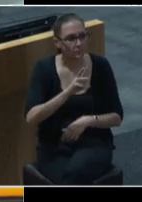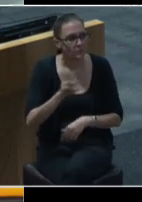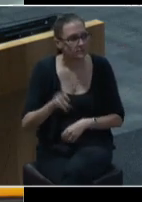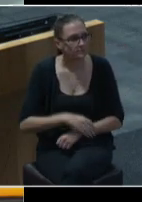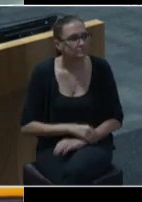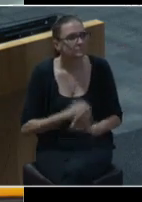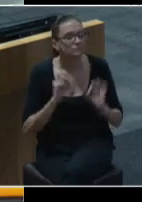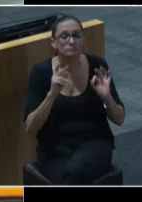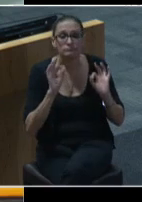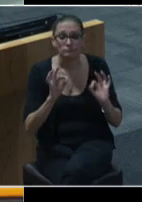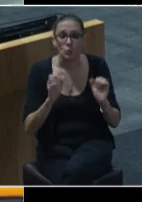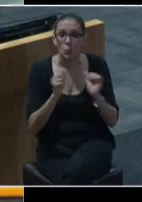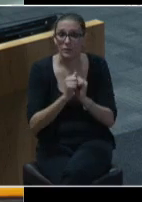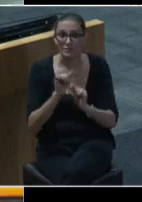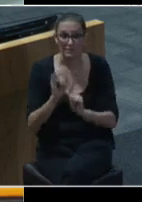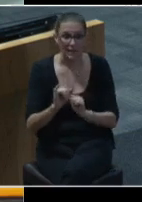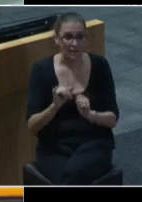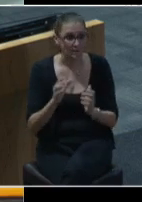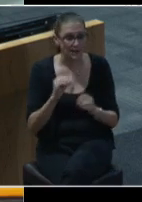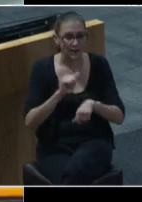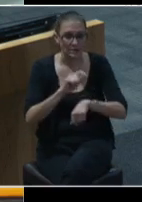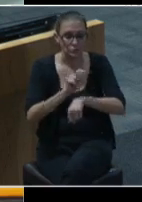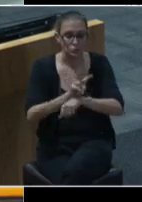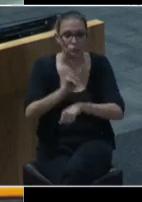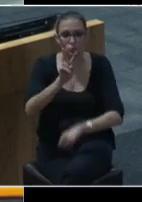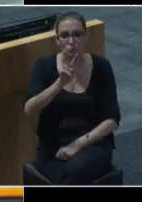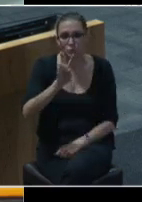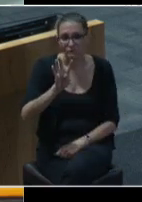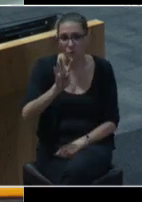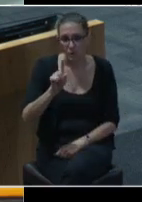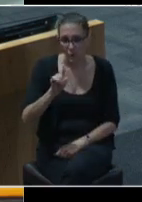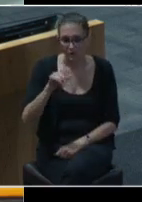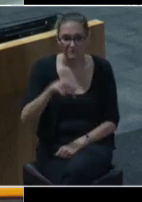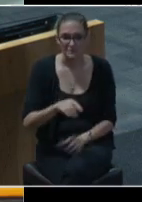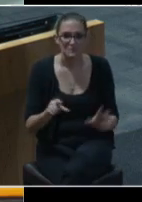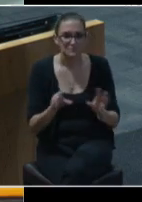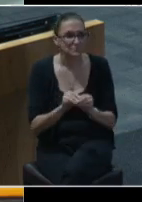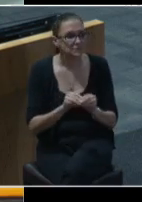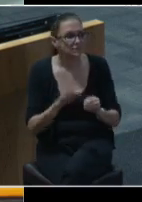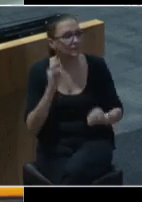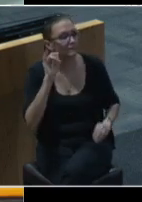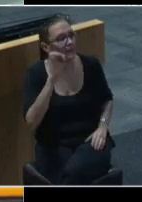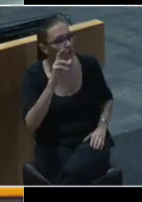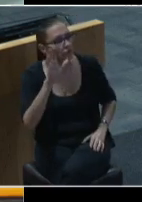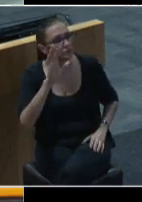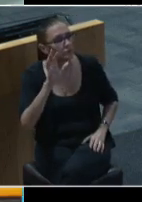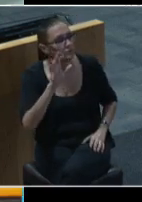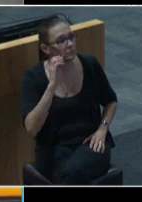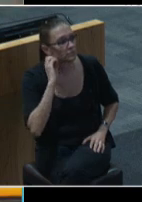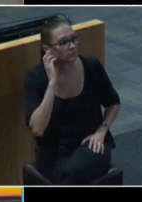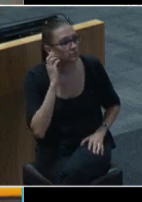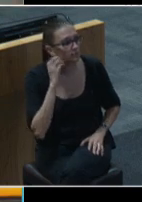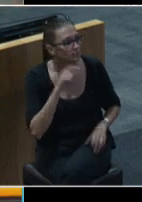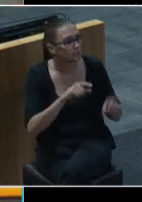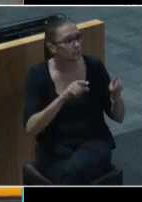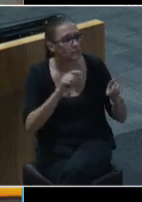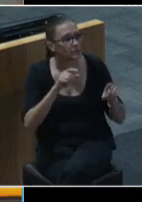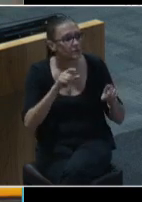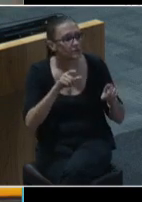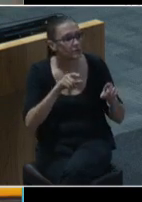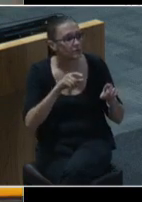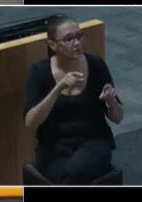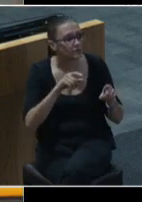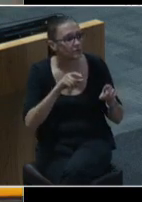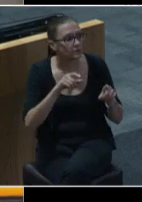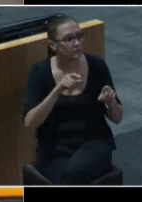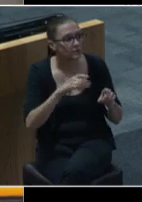All right. So with that then, at 2.41, this meeting is adjourned. Mayor. I'm sorry. Yes. Councilmember Harper-Madison has her hand